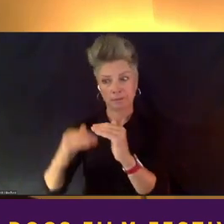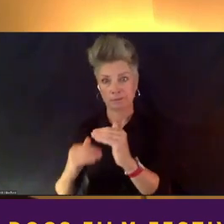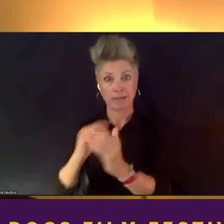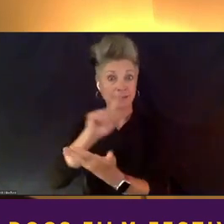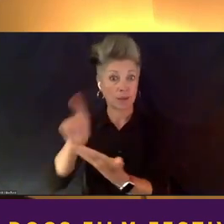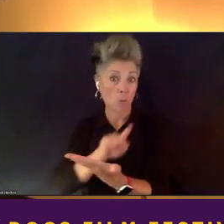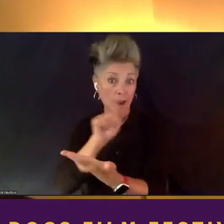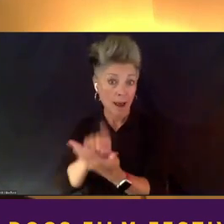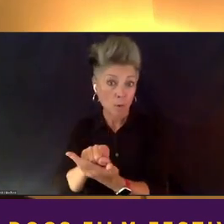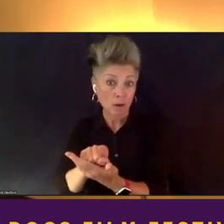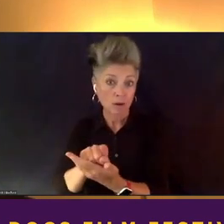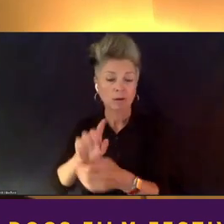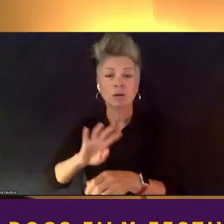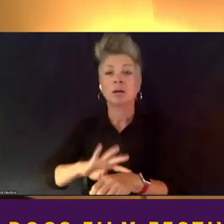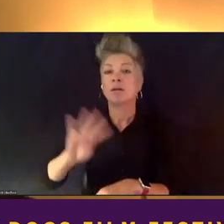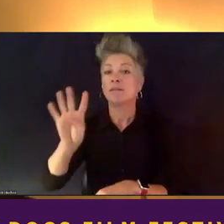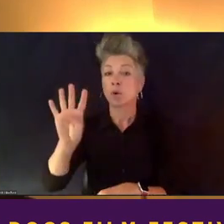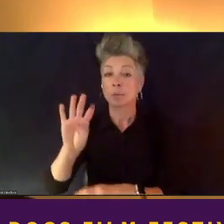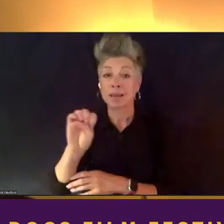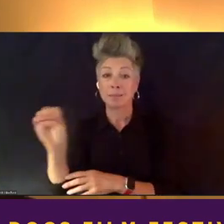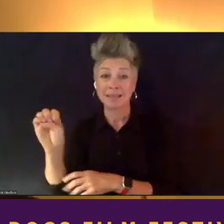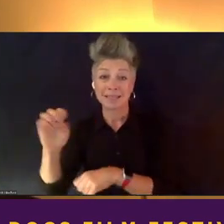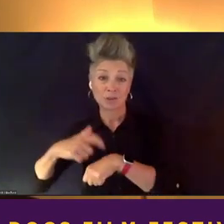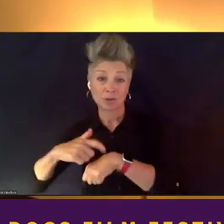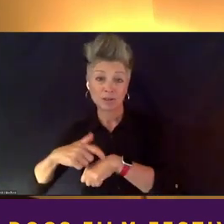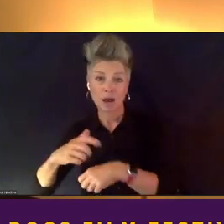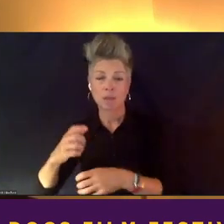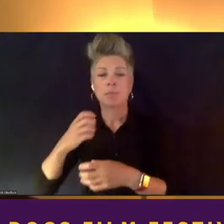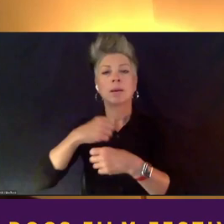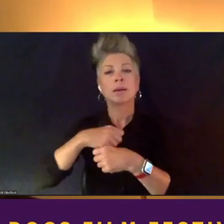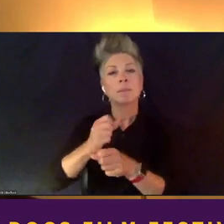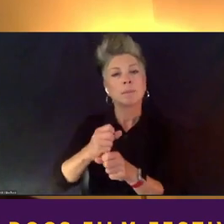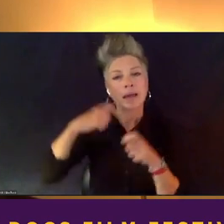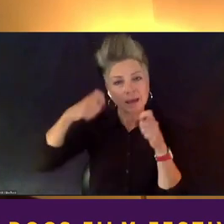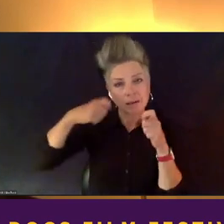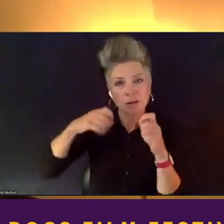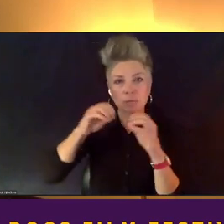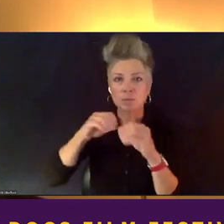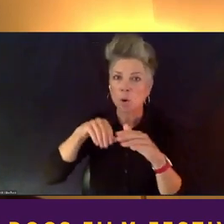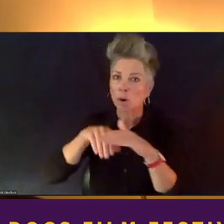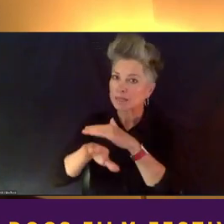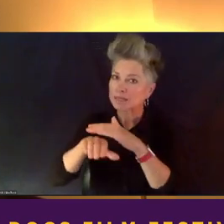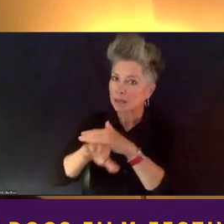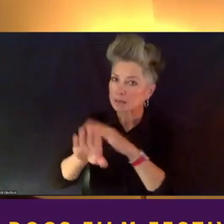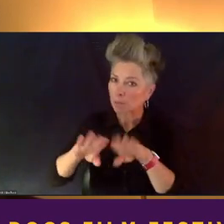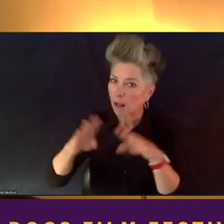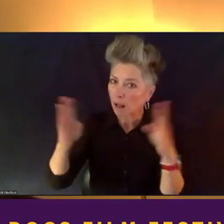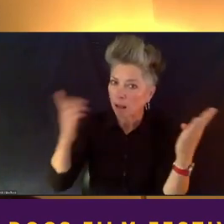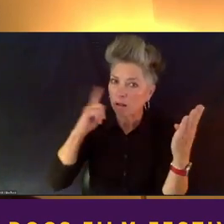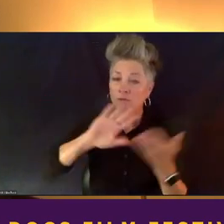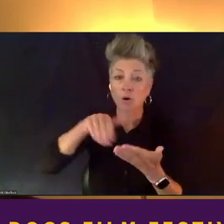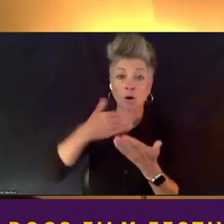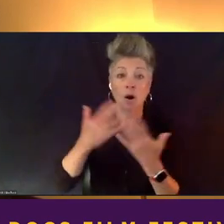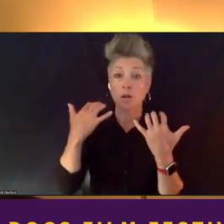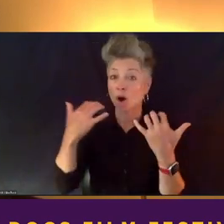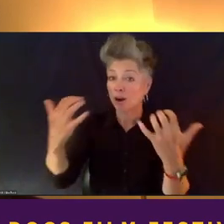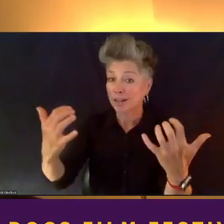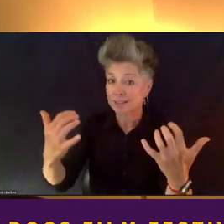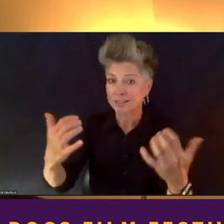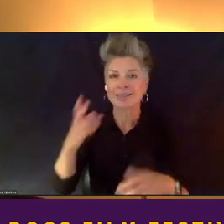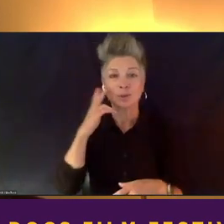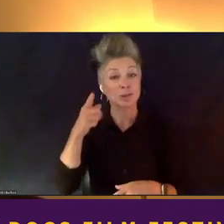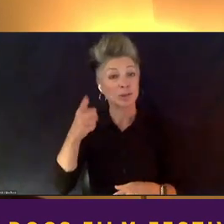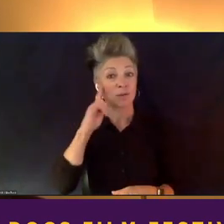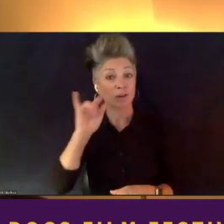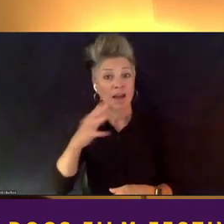4 p.m. Eastern, making films more accessible to all audiences. So we'll see our audience for that. And thank